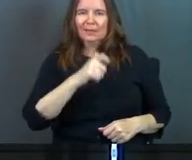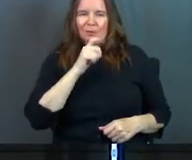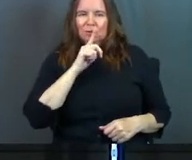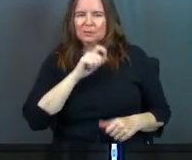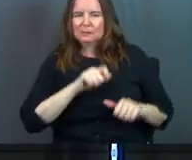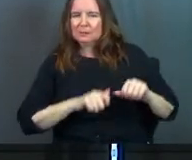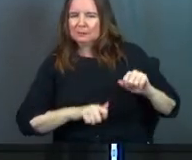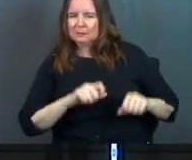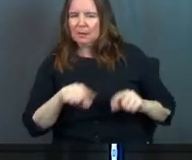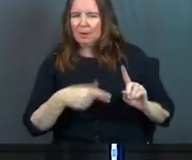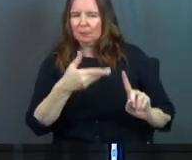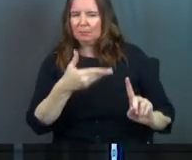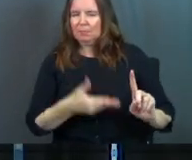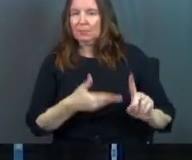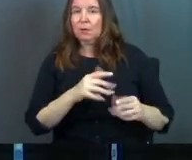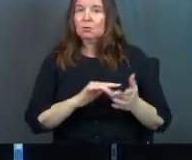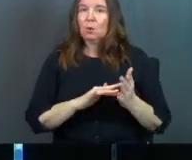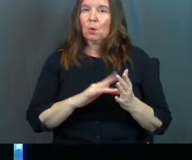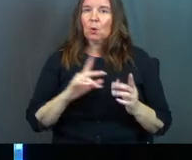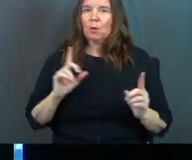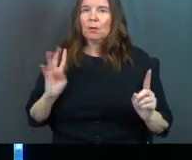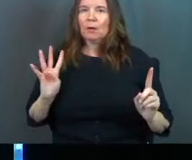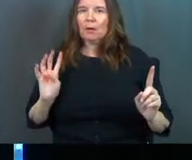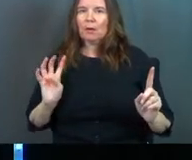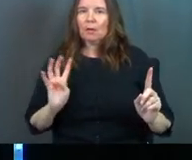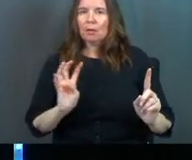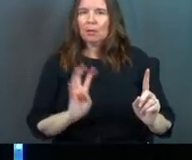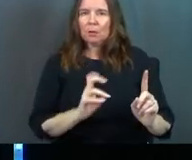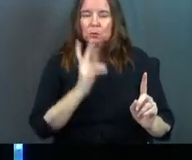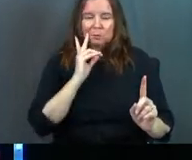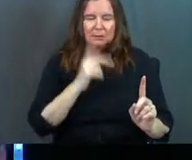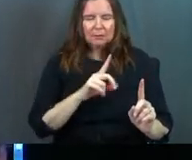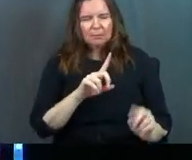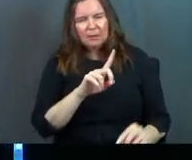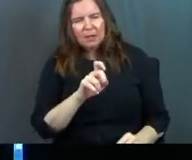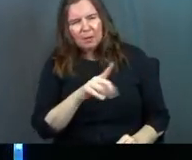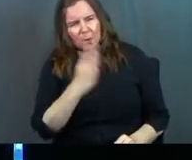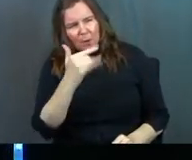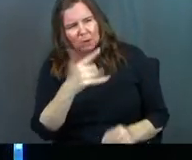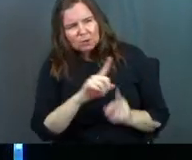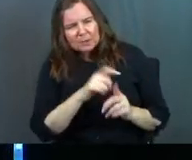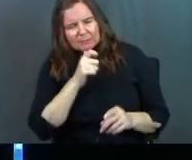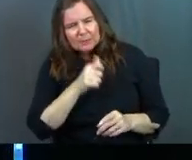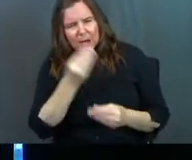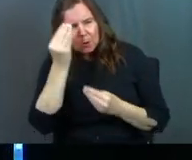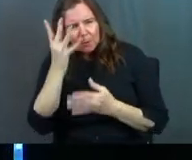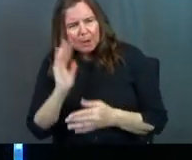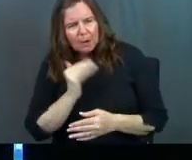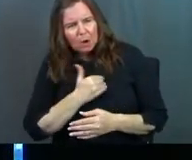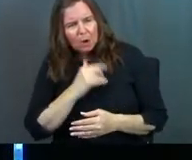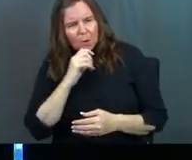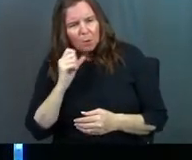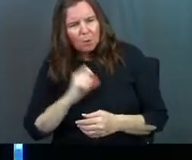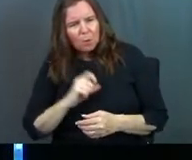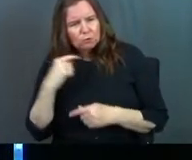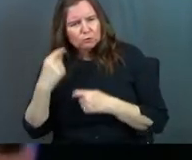sure about Jesus. So they're coming up to see him. And they asked him, why do your disciples disobey our age old tradition?